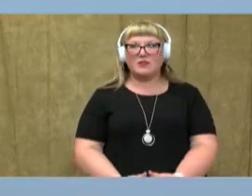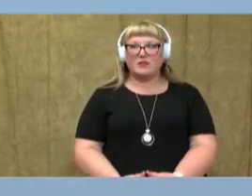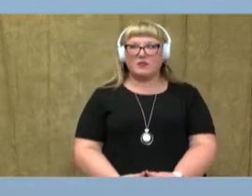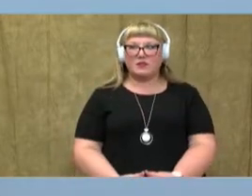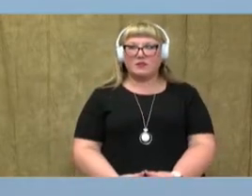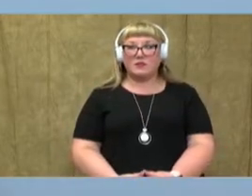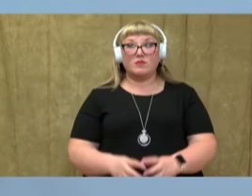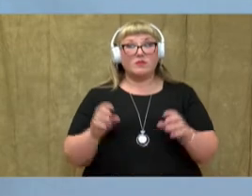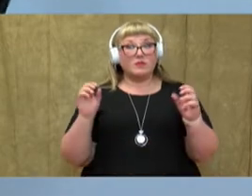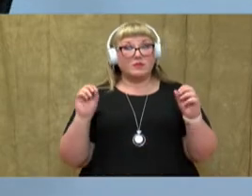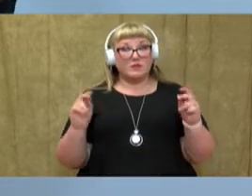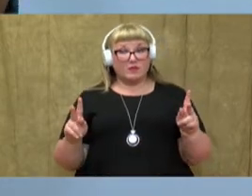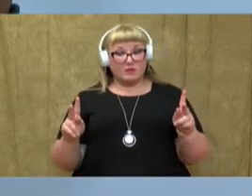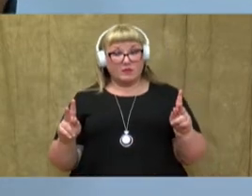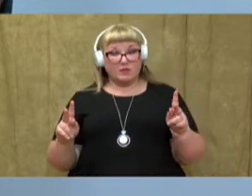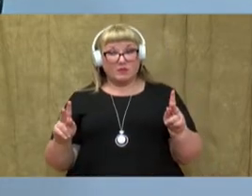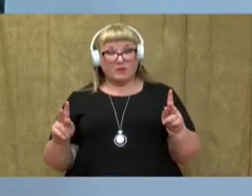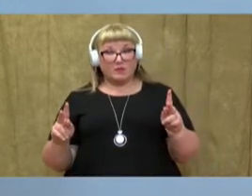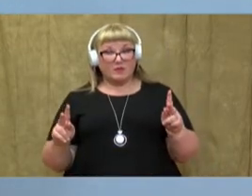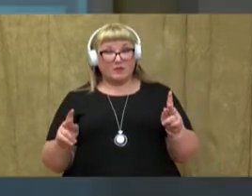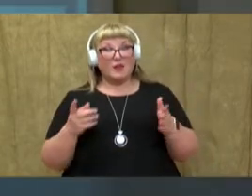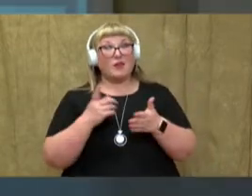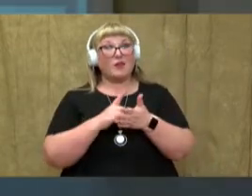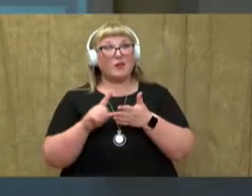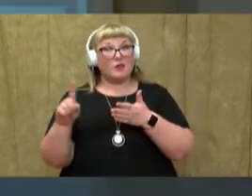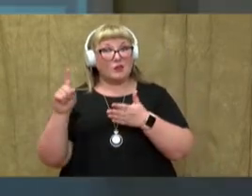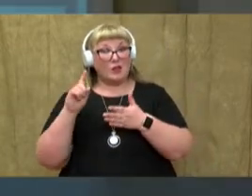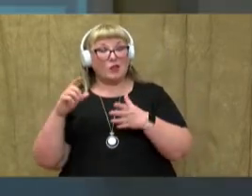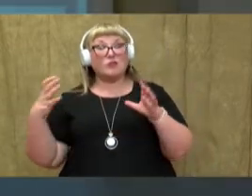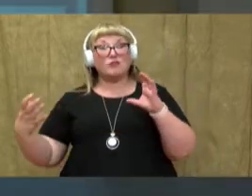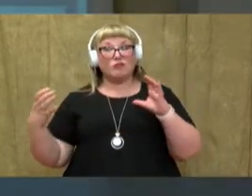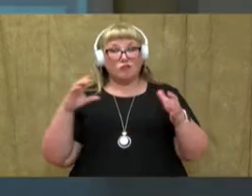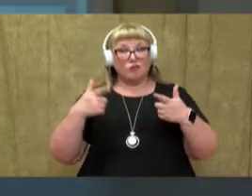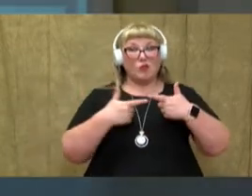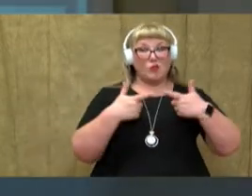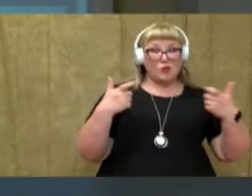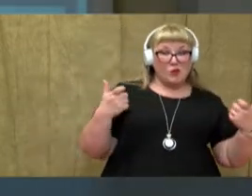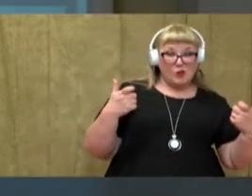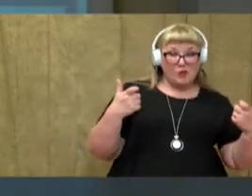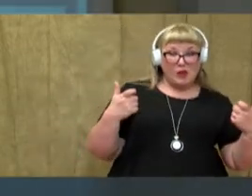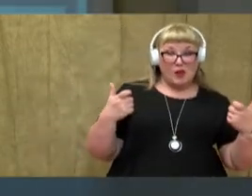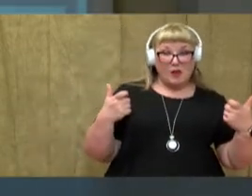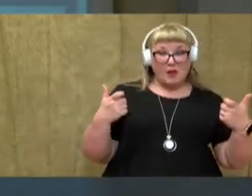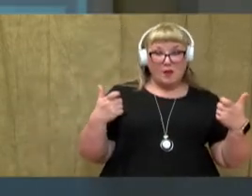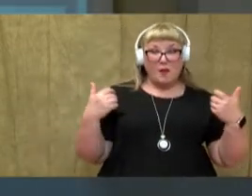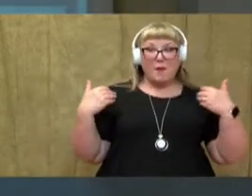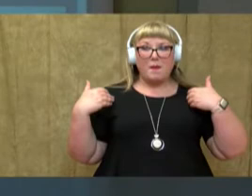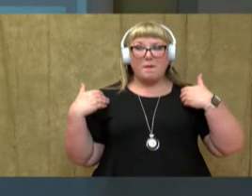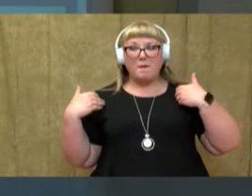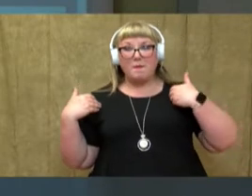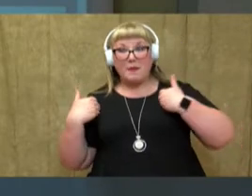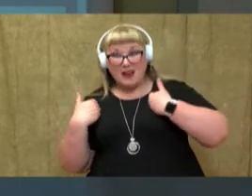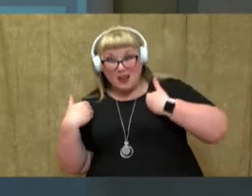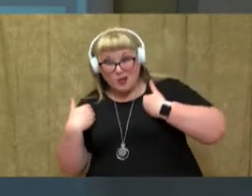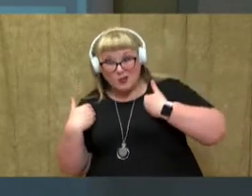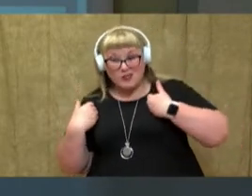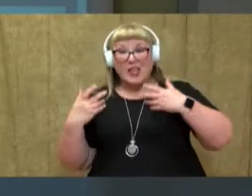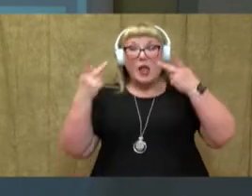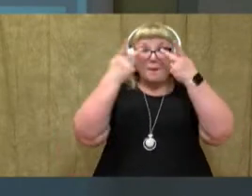All right. So, last week, we compared and contrasted polar bears and pandas.